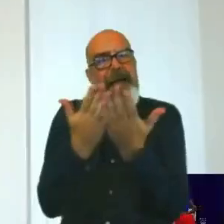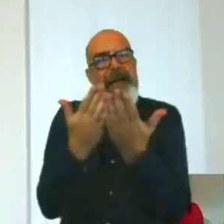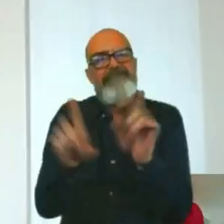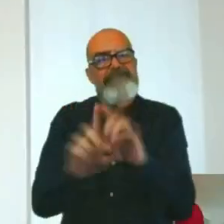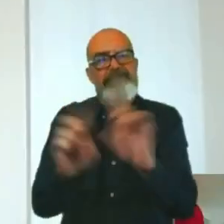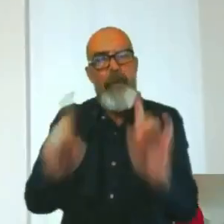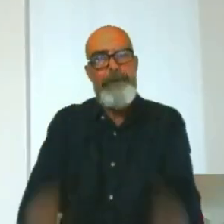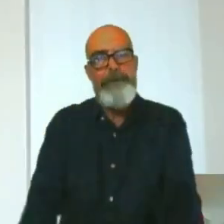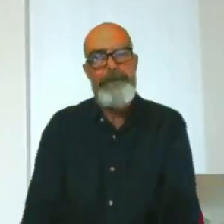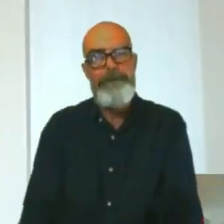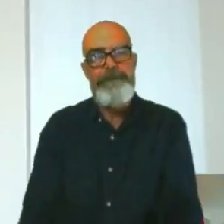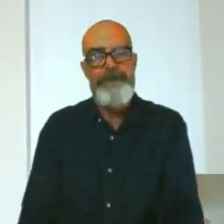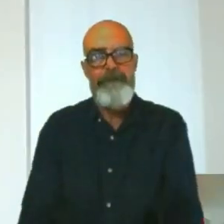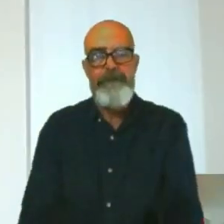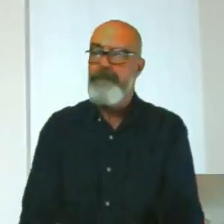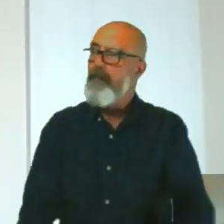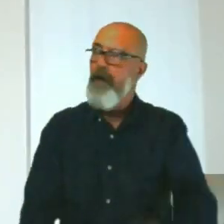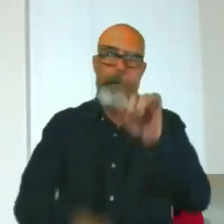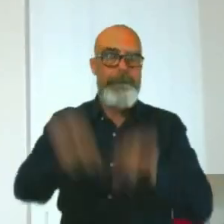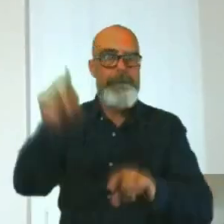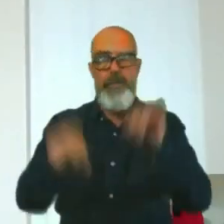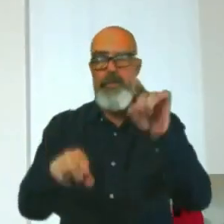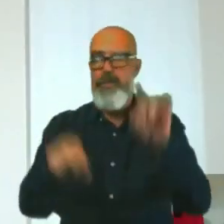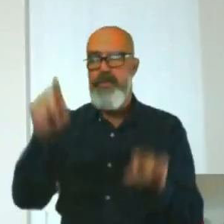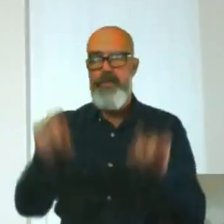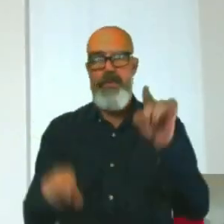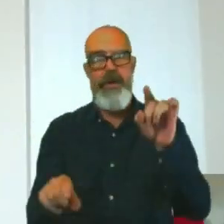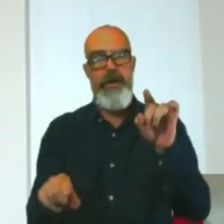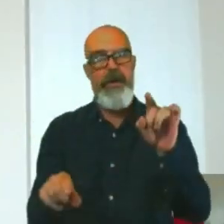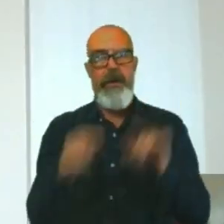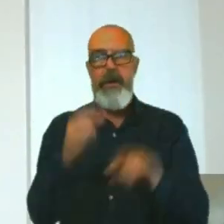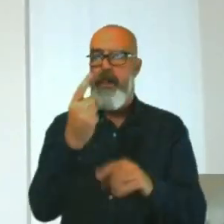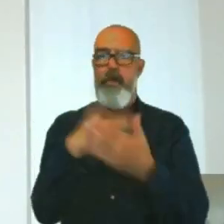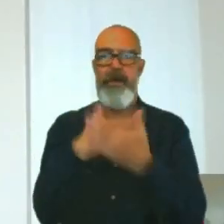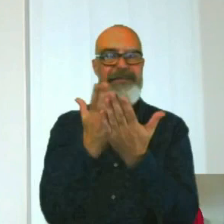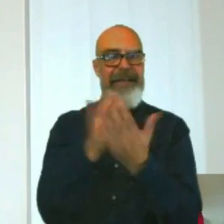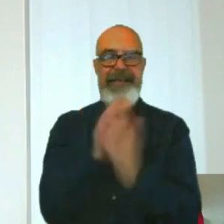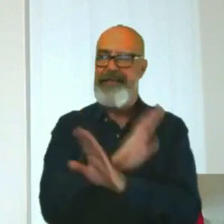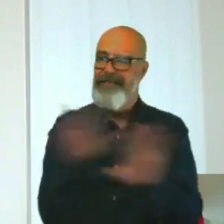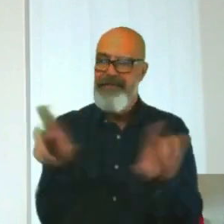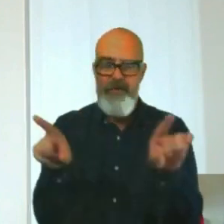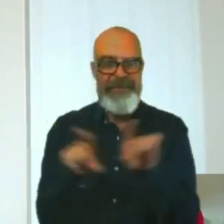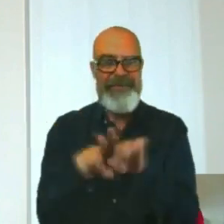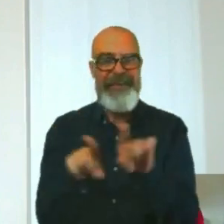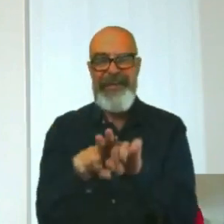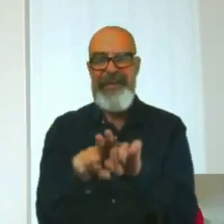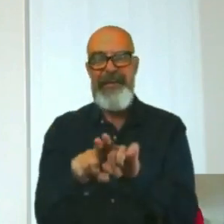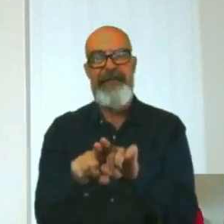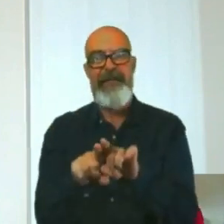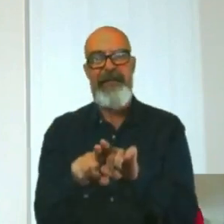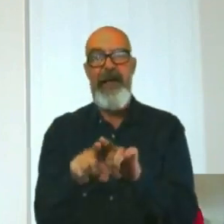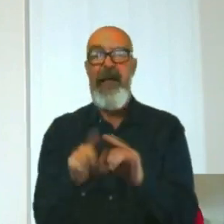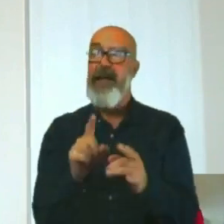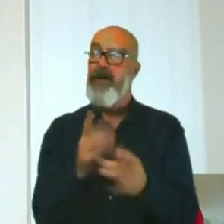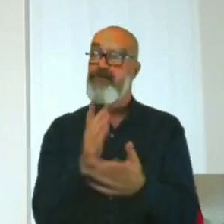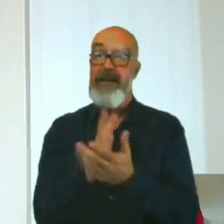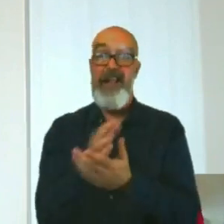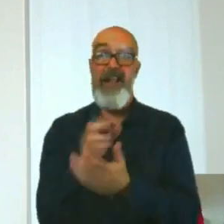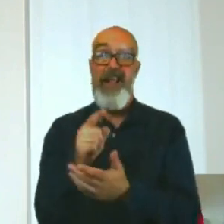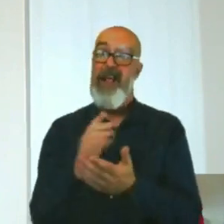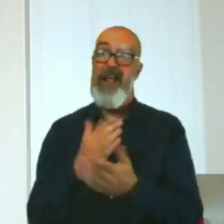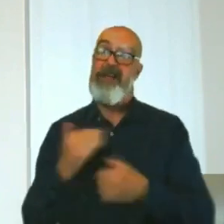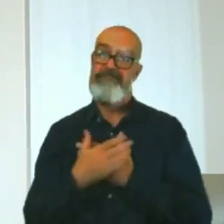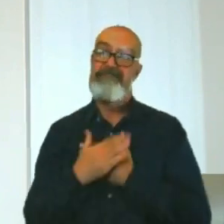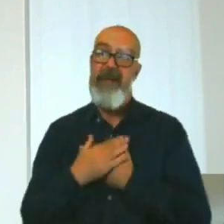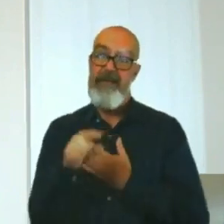It's very varied for me, actually. One day is never the same, which is really exciting. And I enjoy that about my job. And I think if anyone